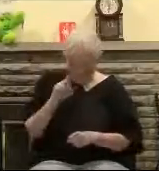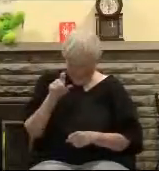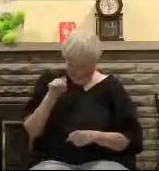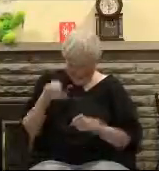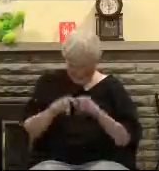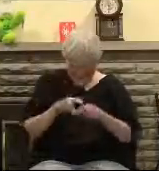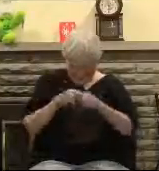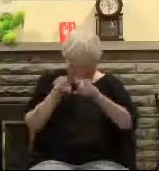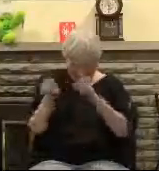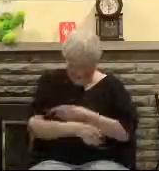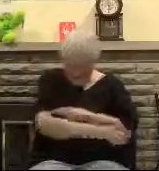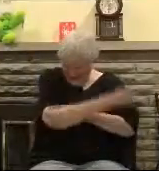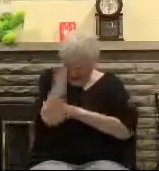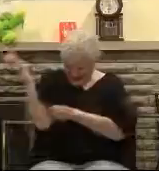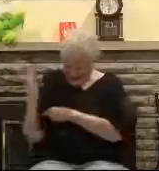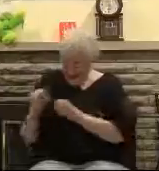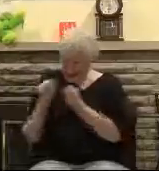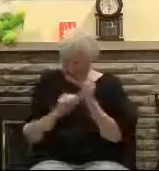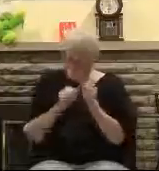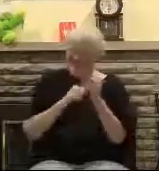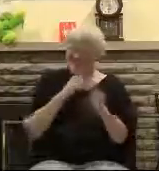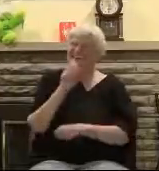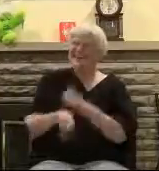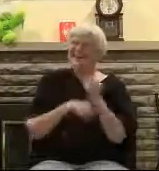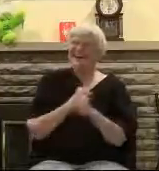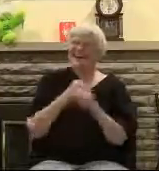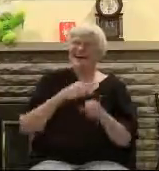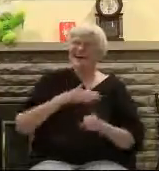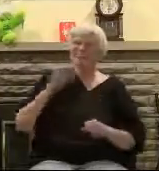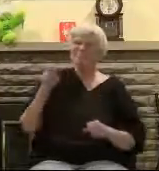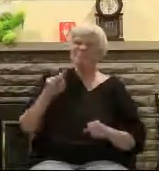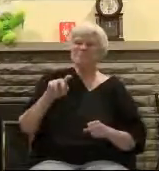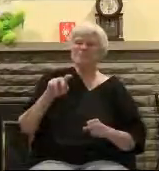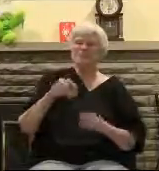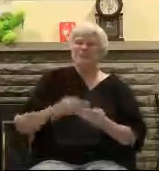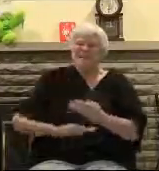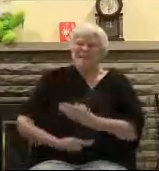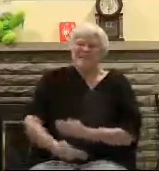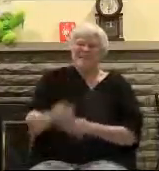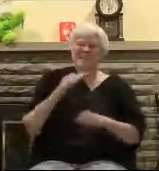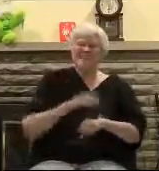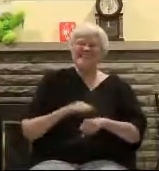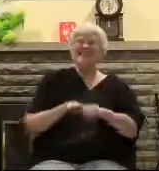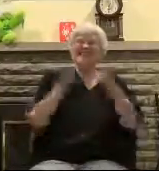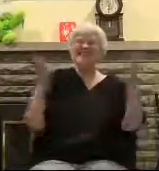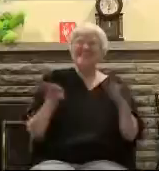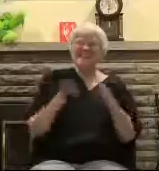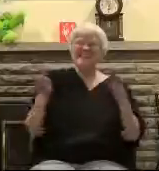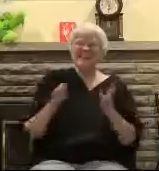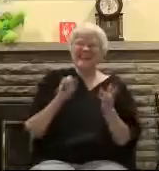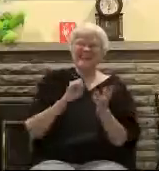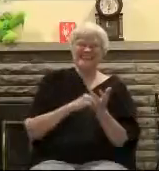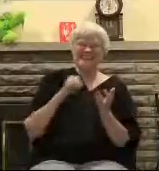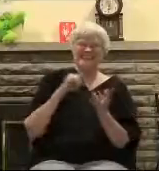It's not going to be on a Friday every year You see that? I was born on a Thursday My birthday isn't on Thursday every year